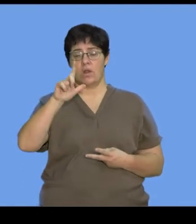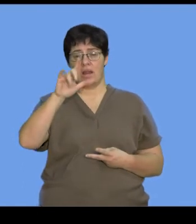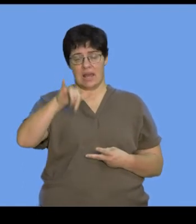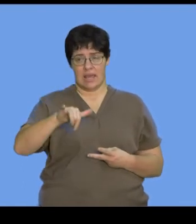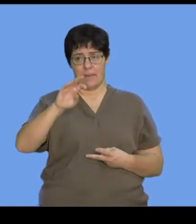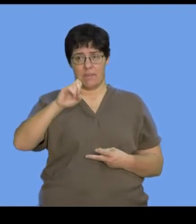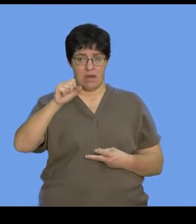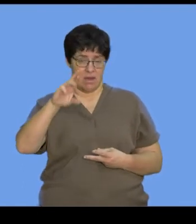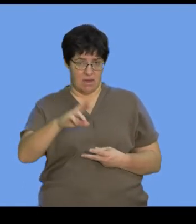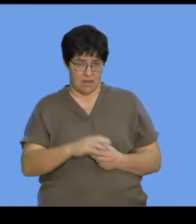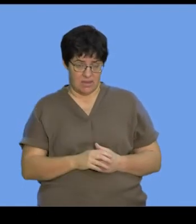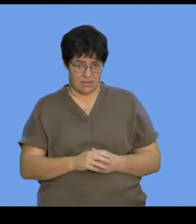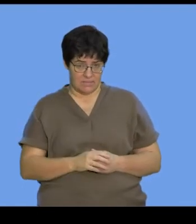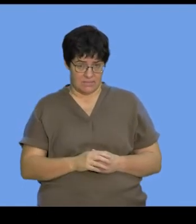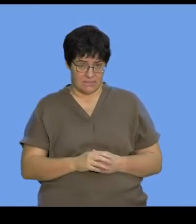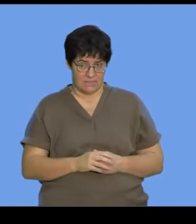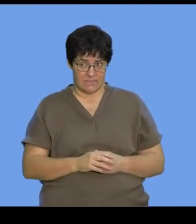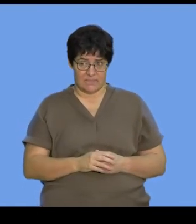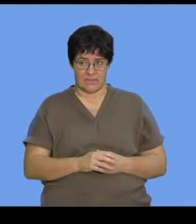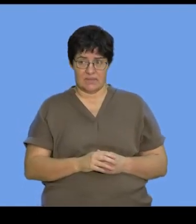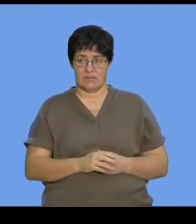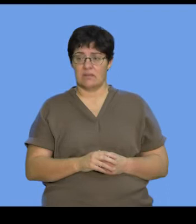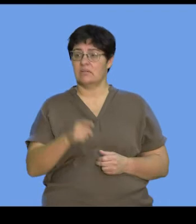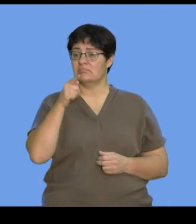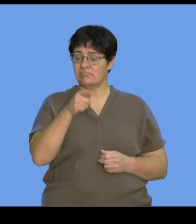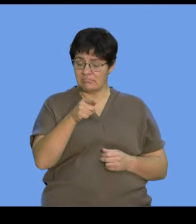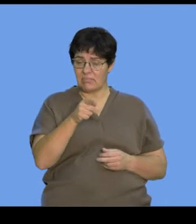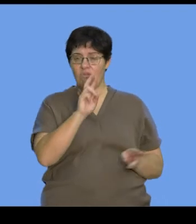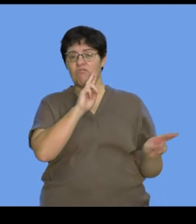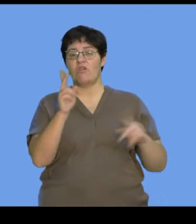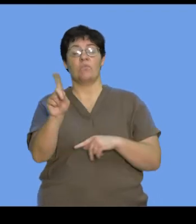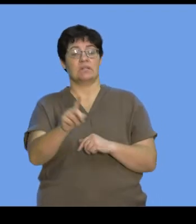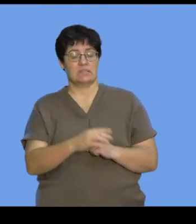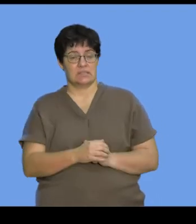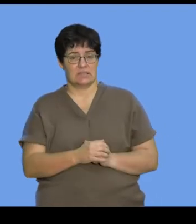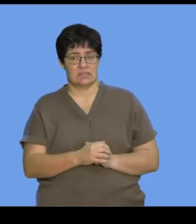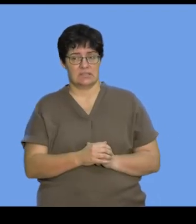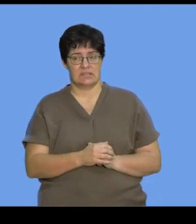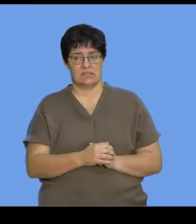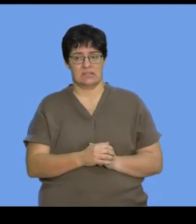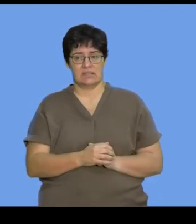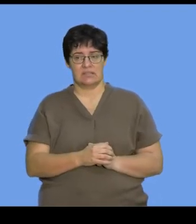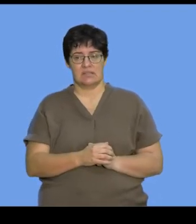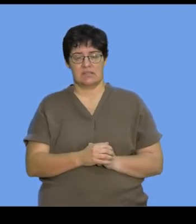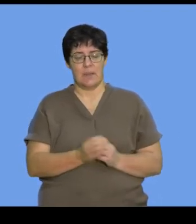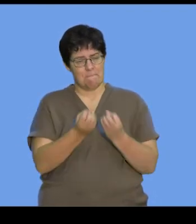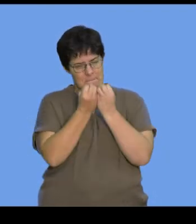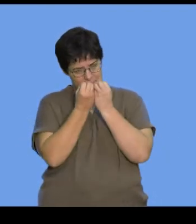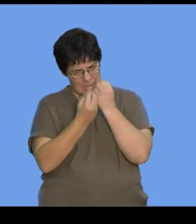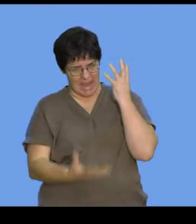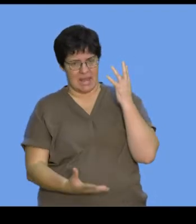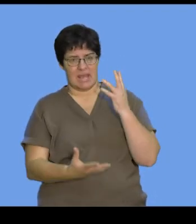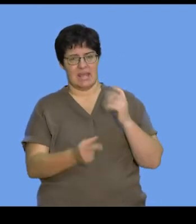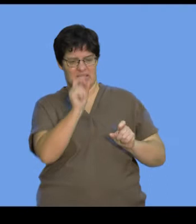polynucleotide. And that essentially refers to, if we're looking at it, made up of many